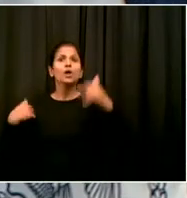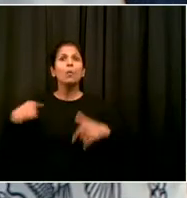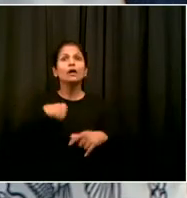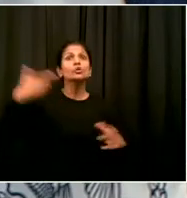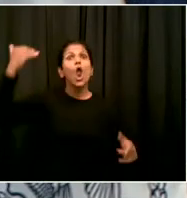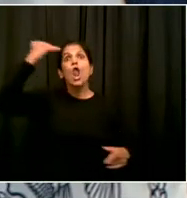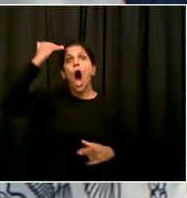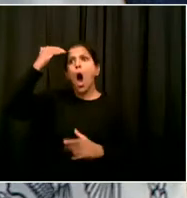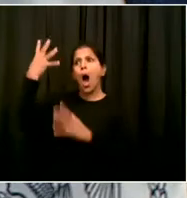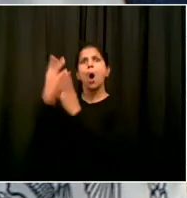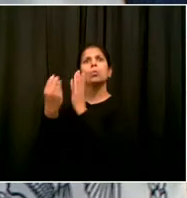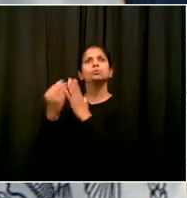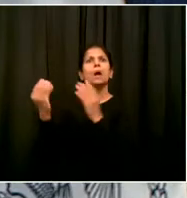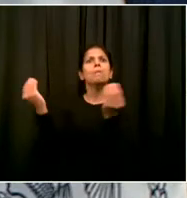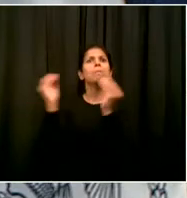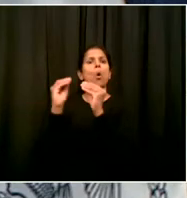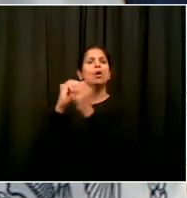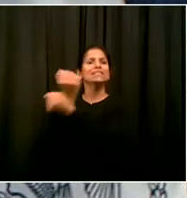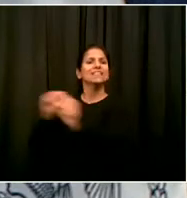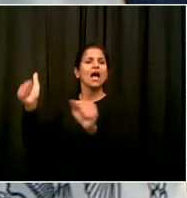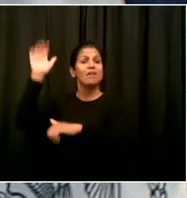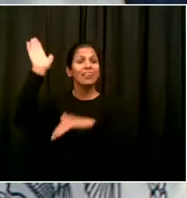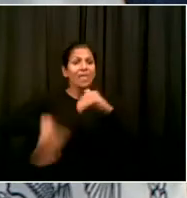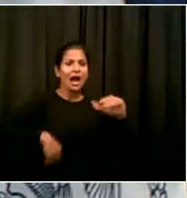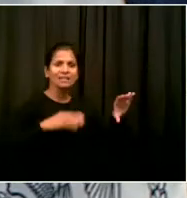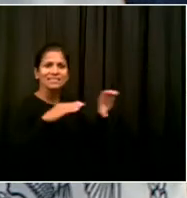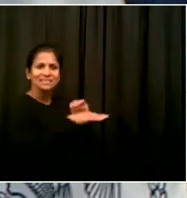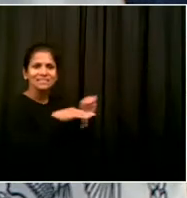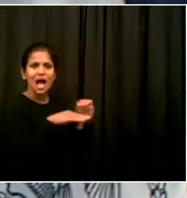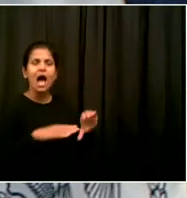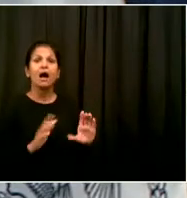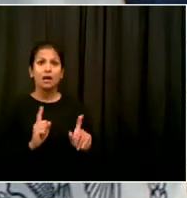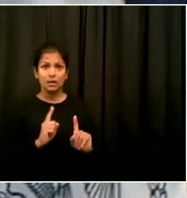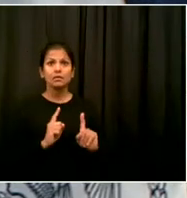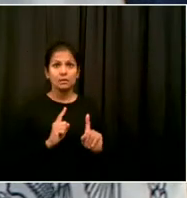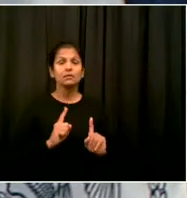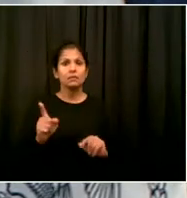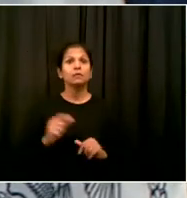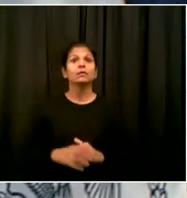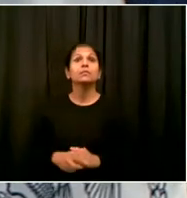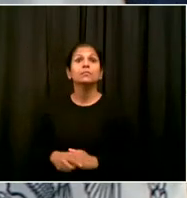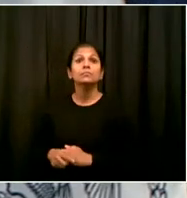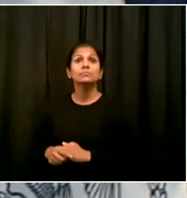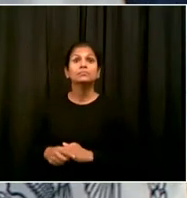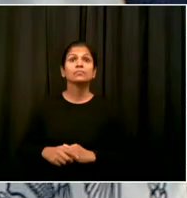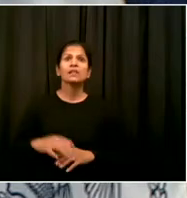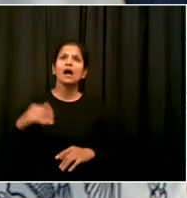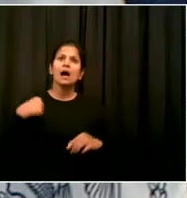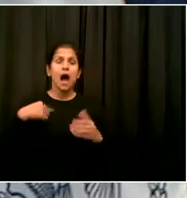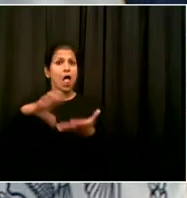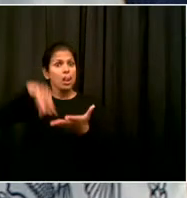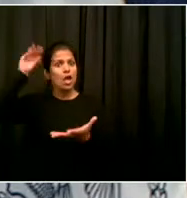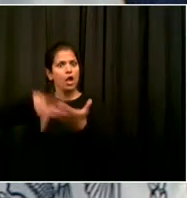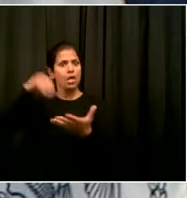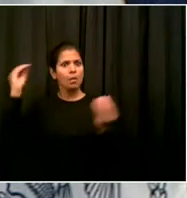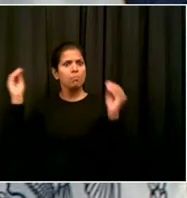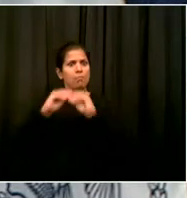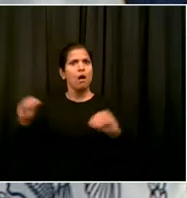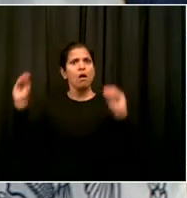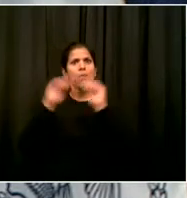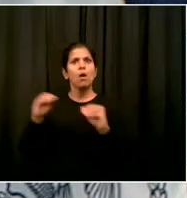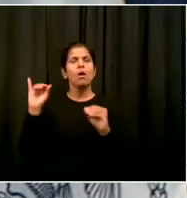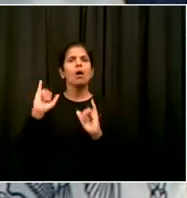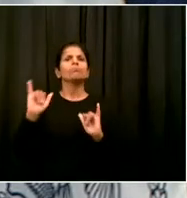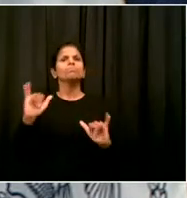Look, what I've learned from our health care leadership, outdoors versus indoors, huge factor. Where people can wear a mask